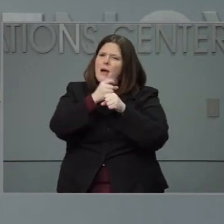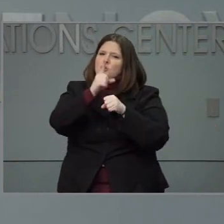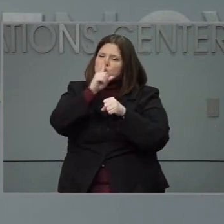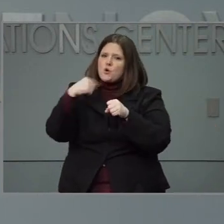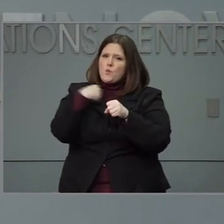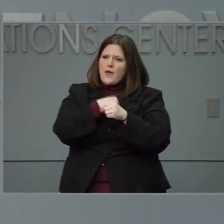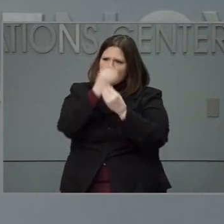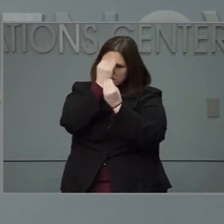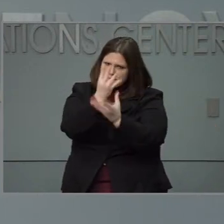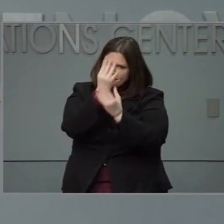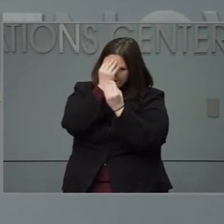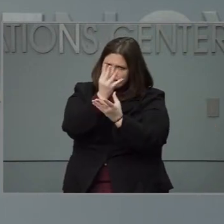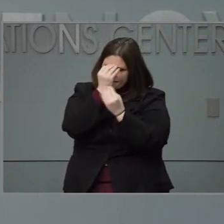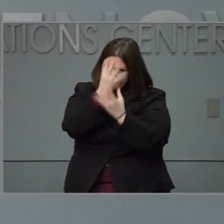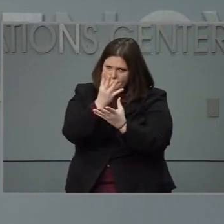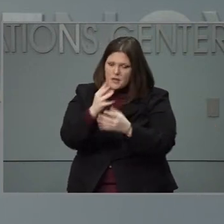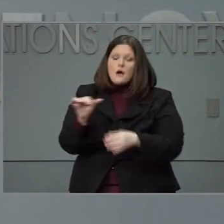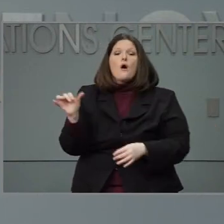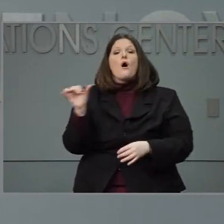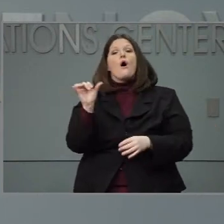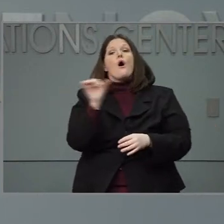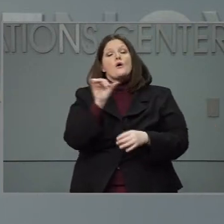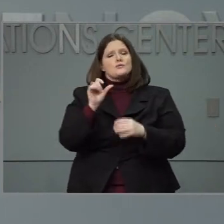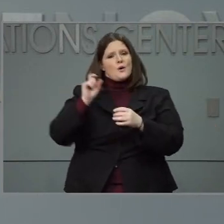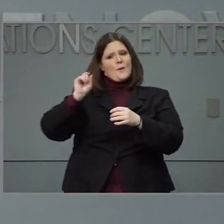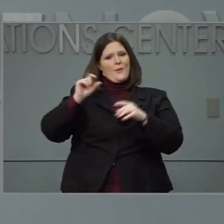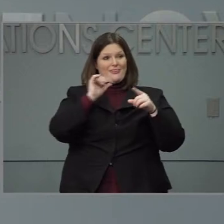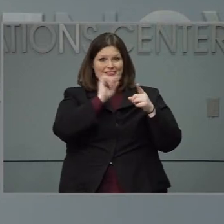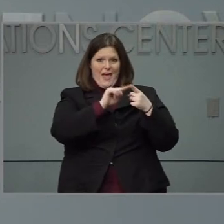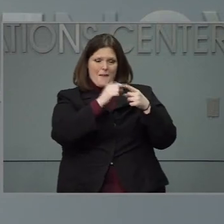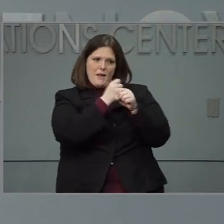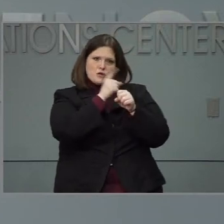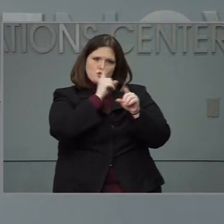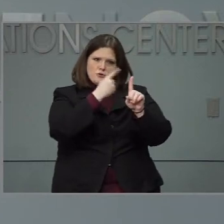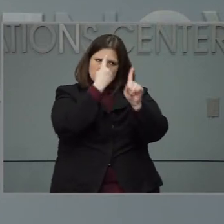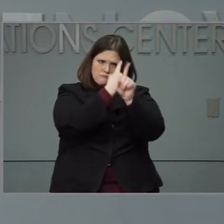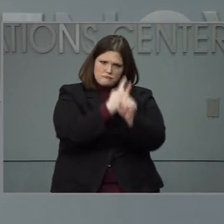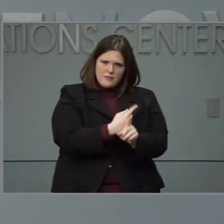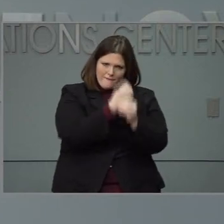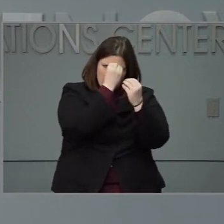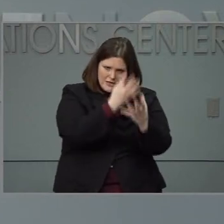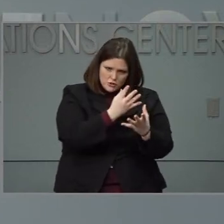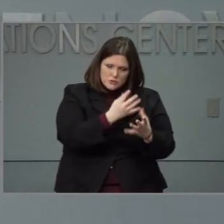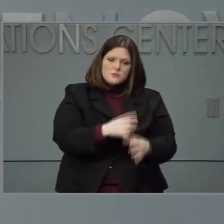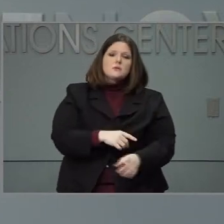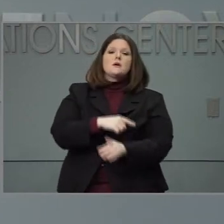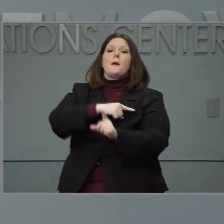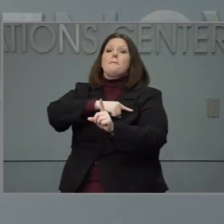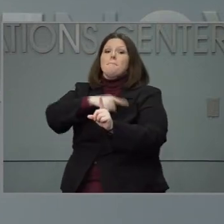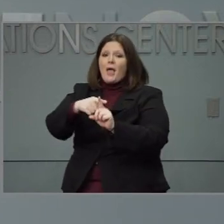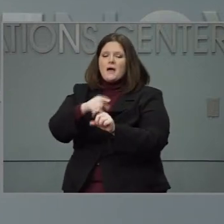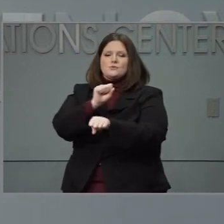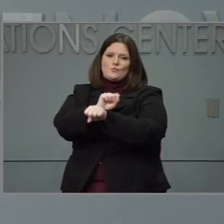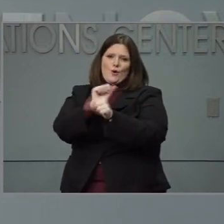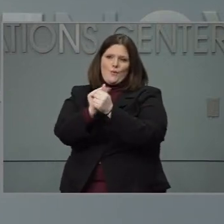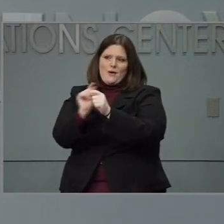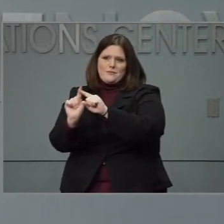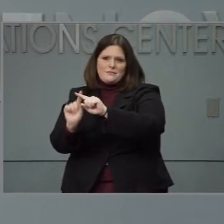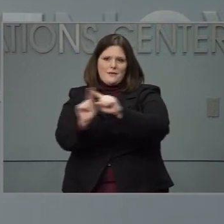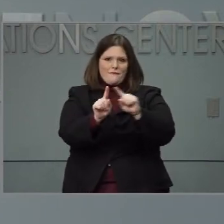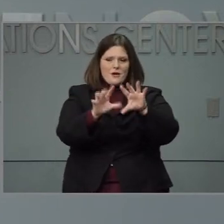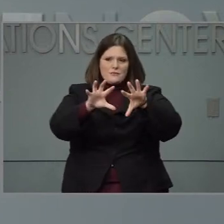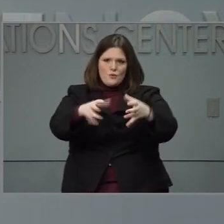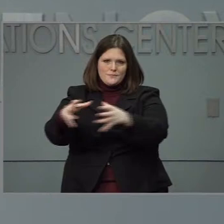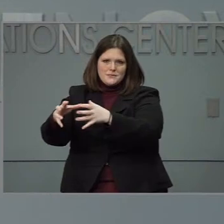sharing that good information. But then we also have to work to make with our our trusted partners to make sure folks know about